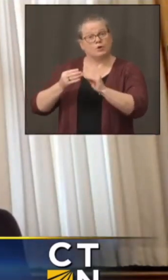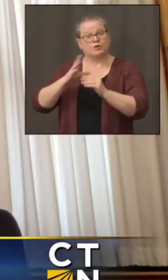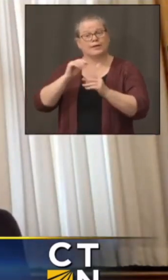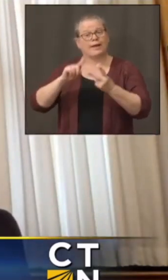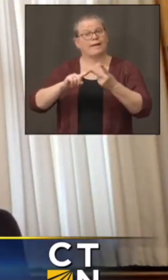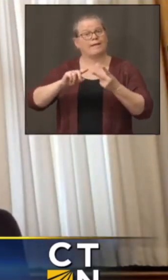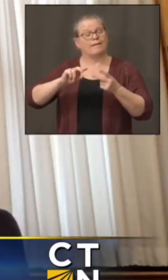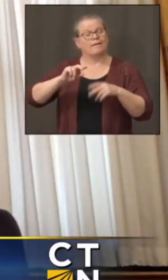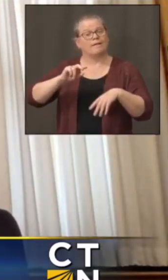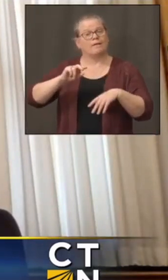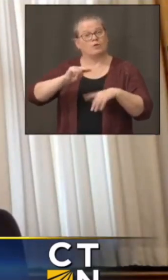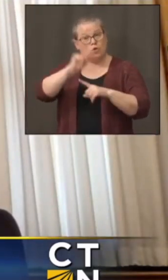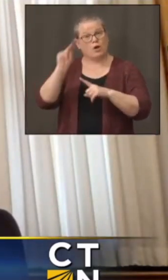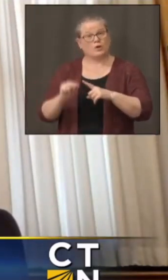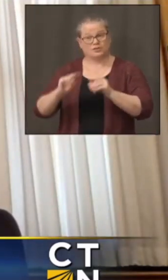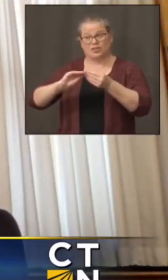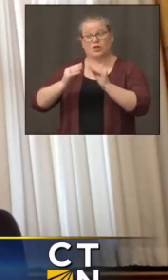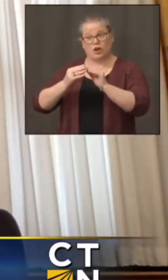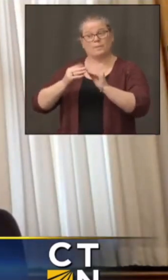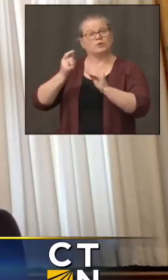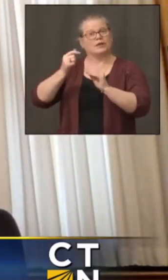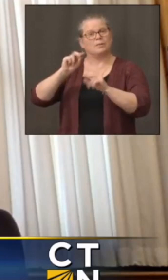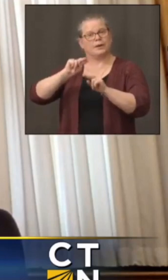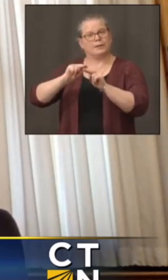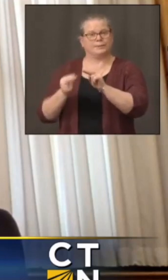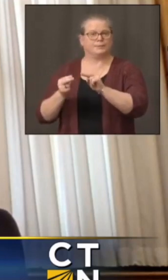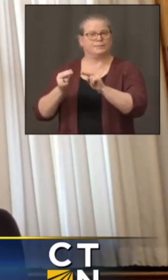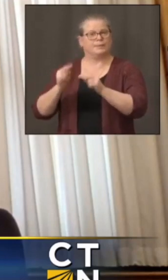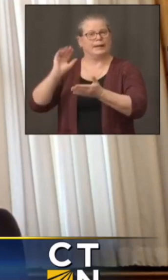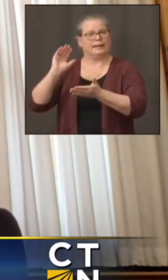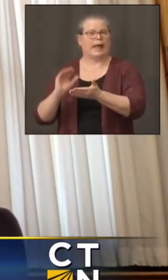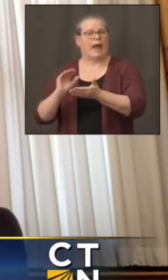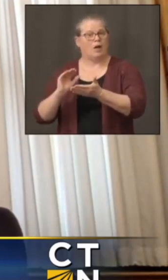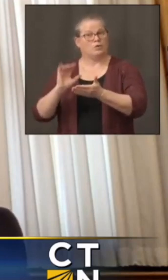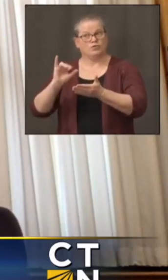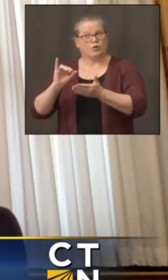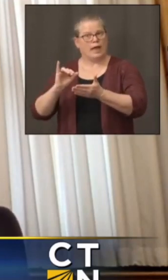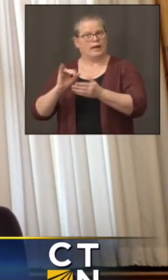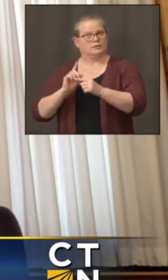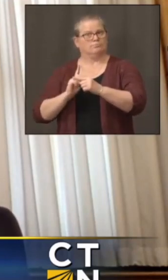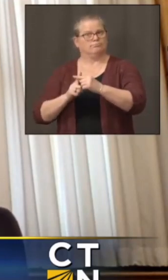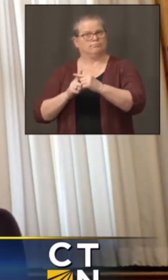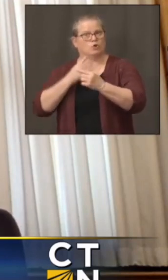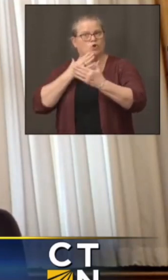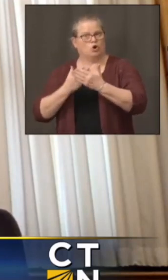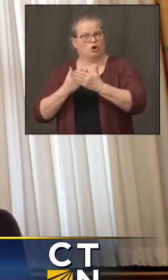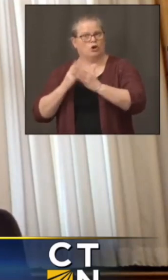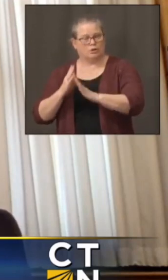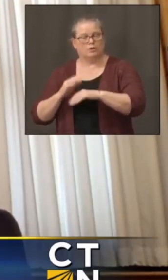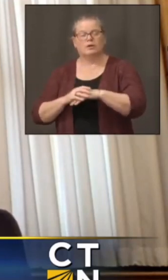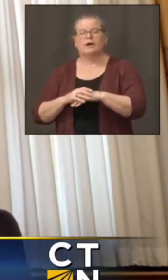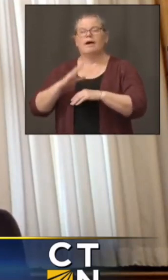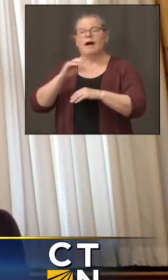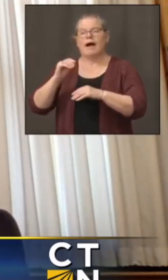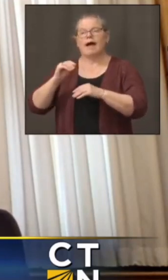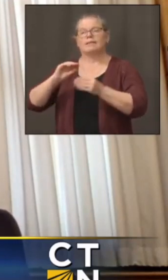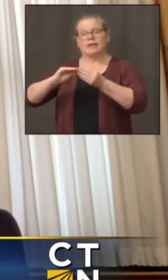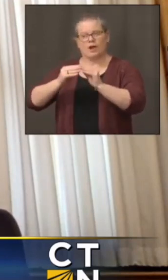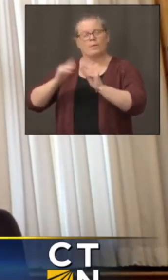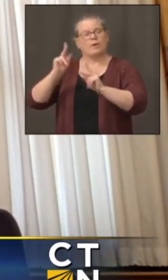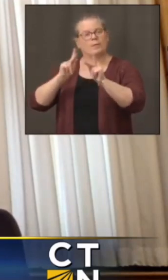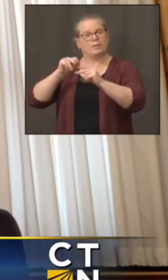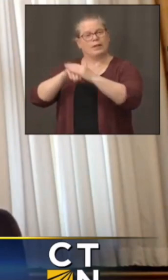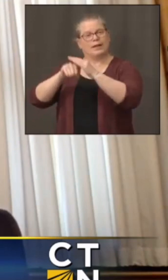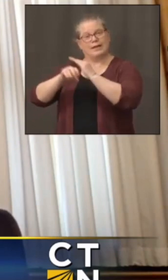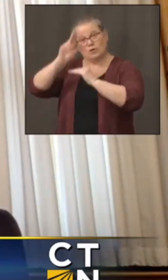actually ticked down just slightly. So that's encouraging. And equally, the hospitalizations in New London County are also down slightly